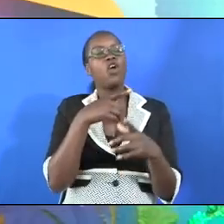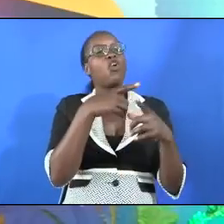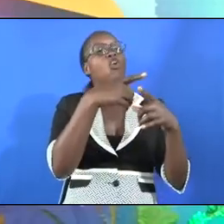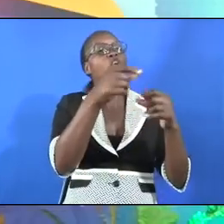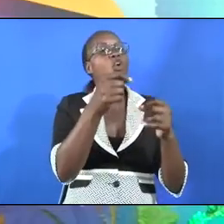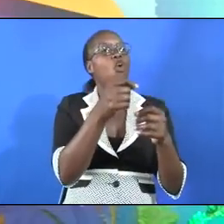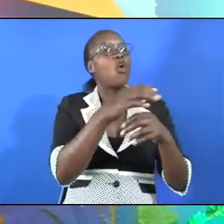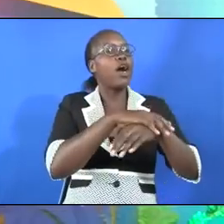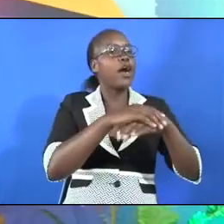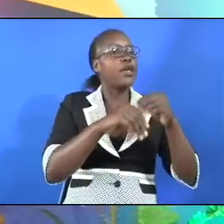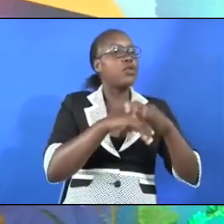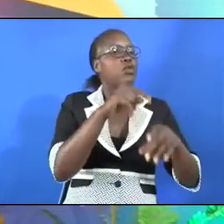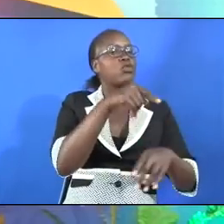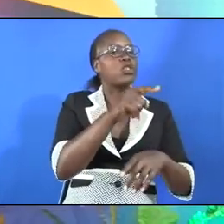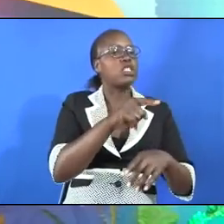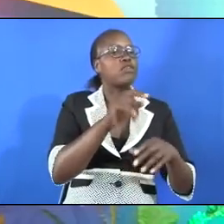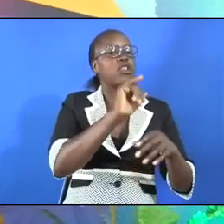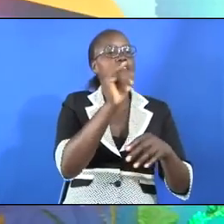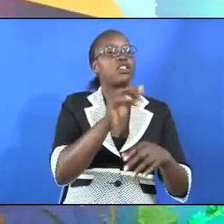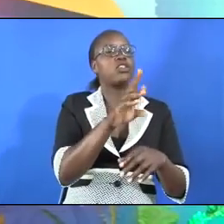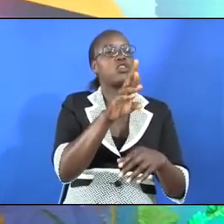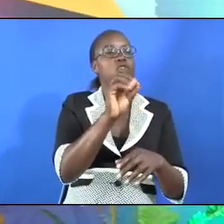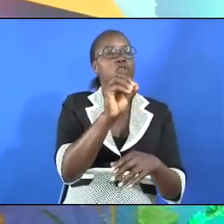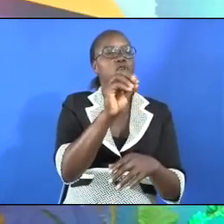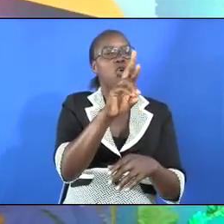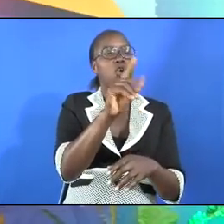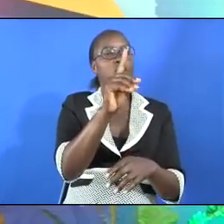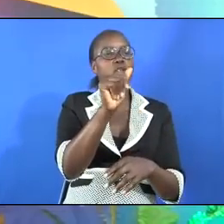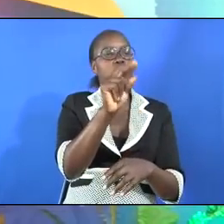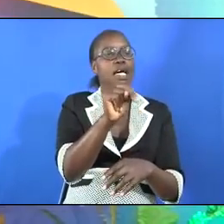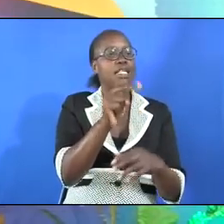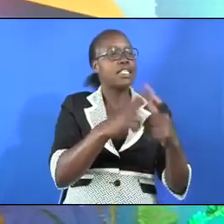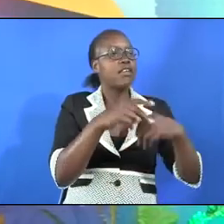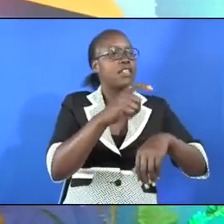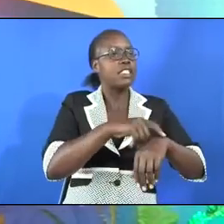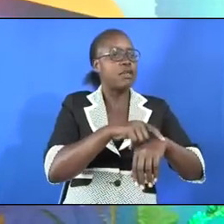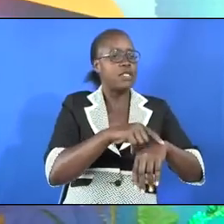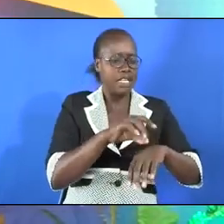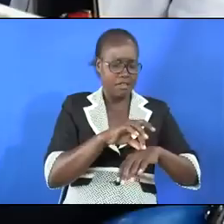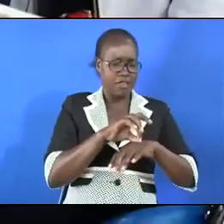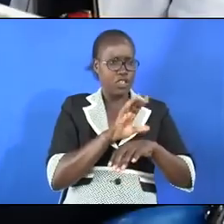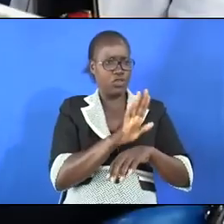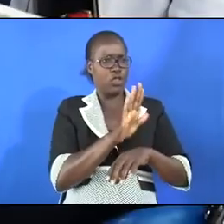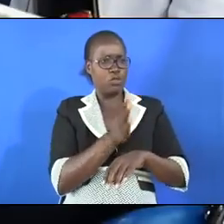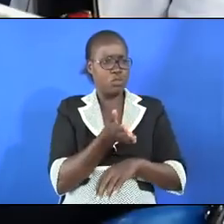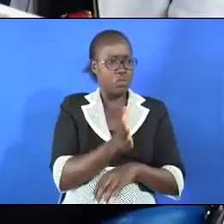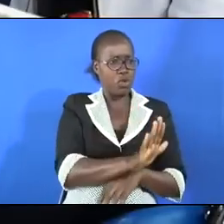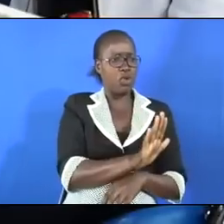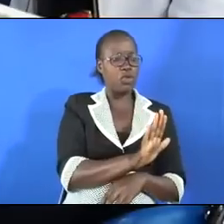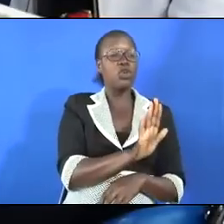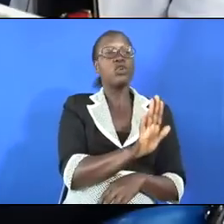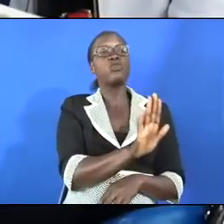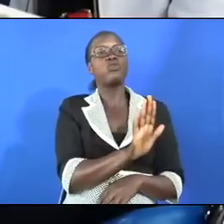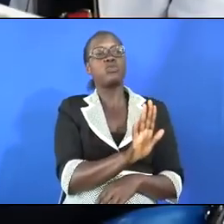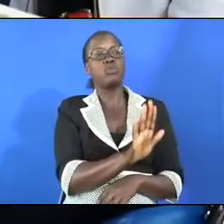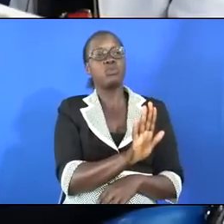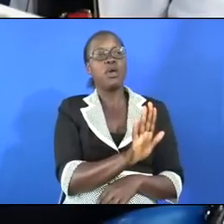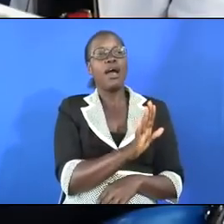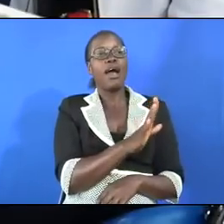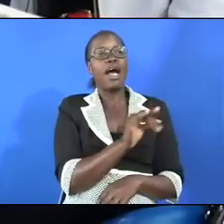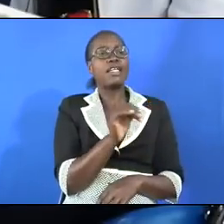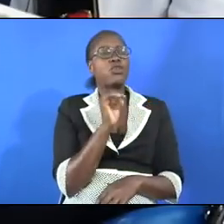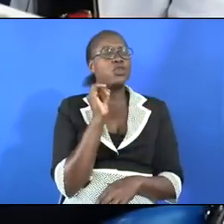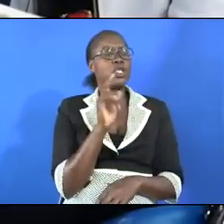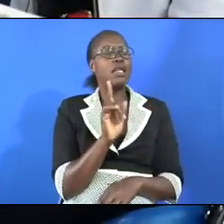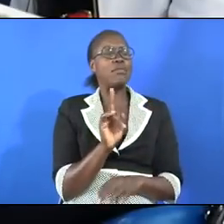the Jordan seven times, and your flesh shall be restored to you, and